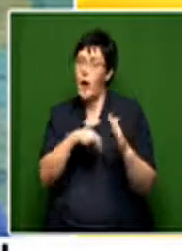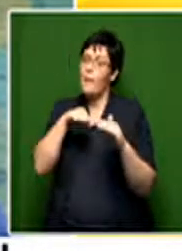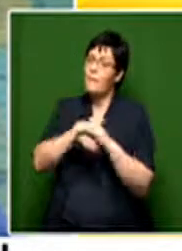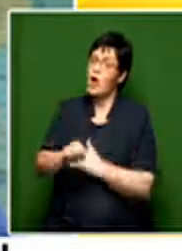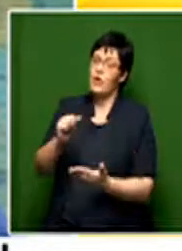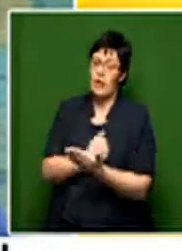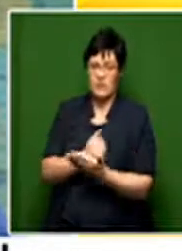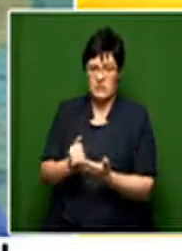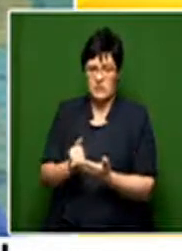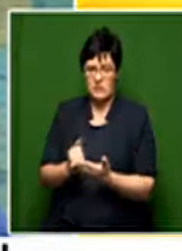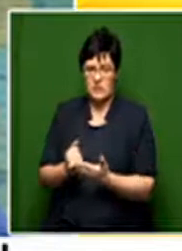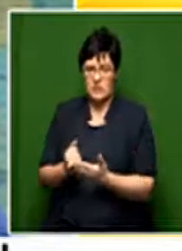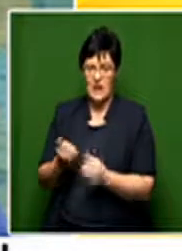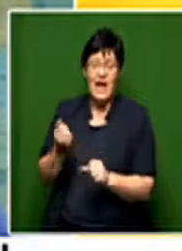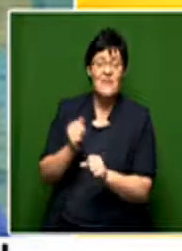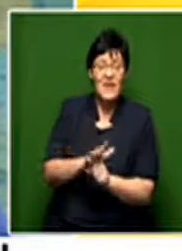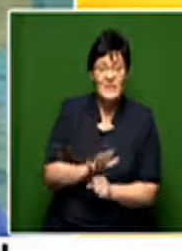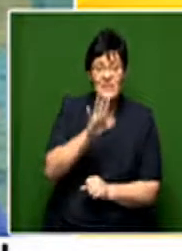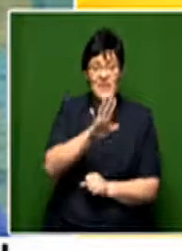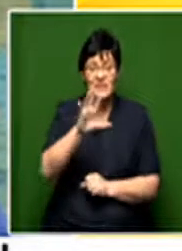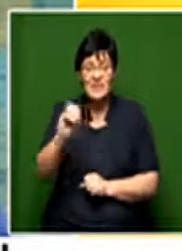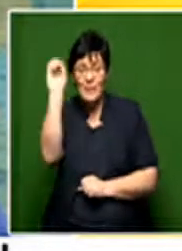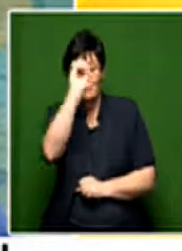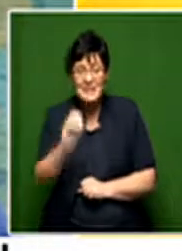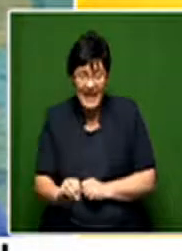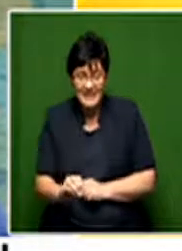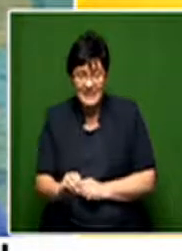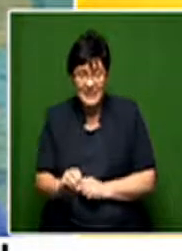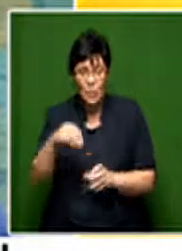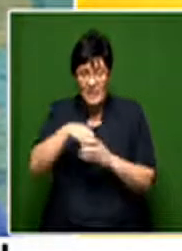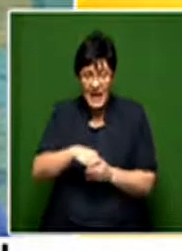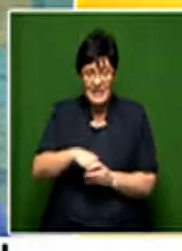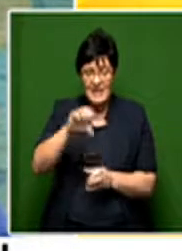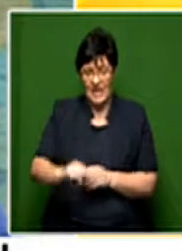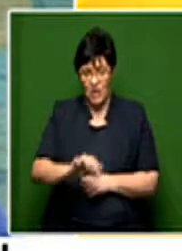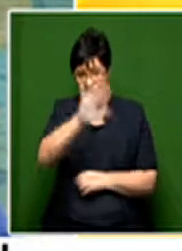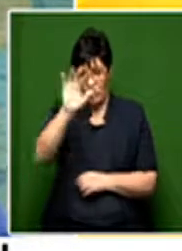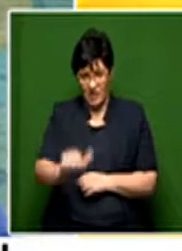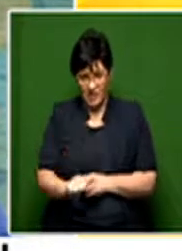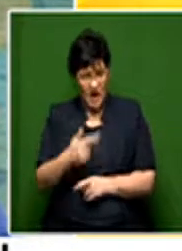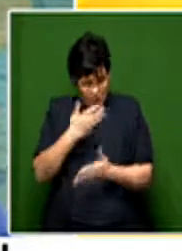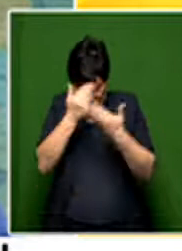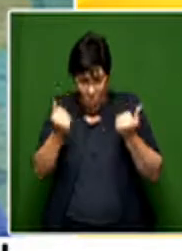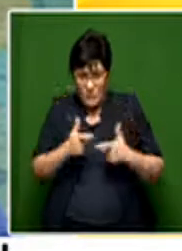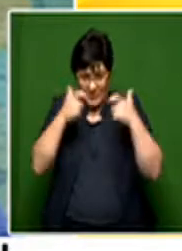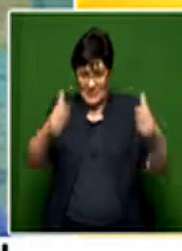registration affects 50% of the population in Southern Africa. I had no idea it was that massive.